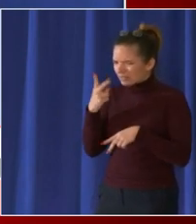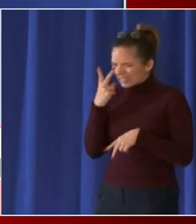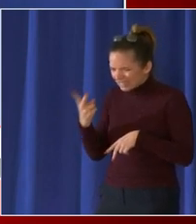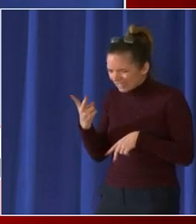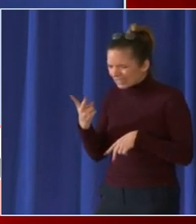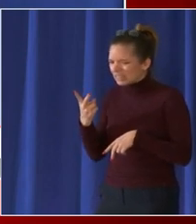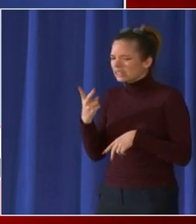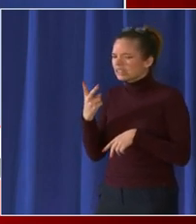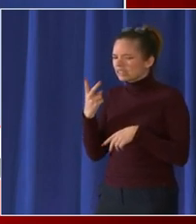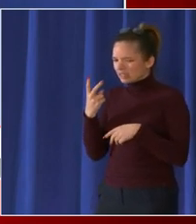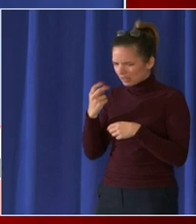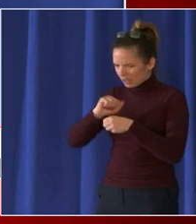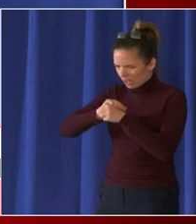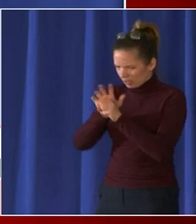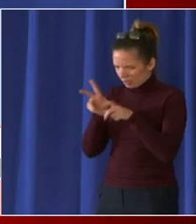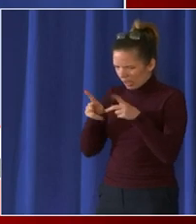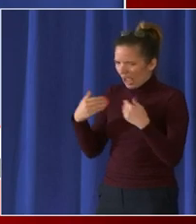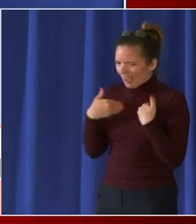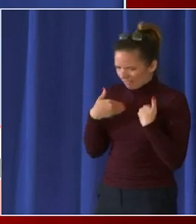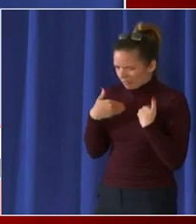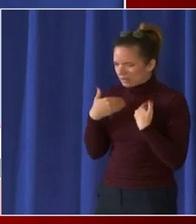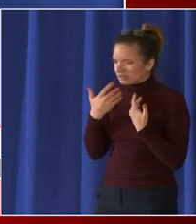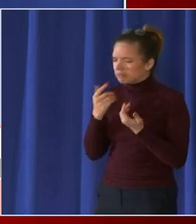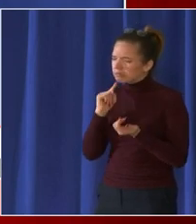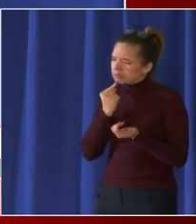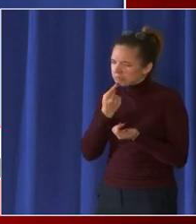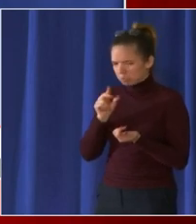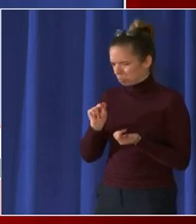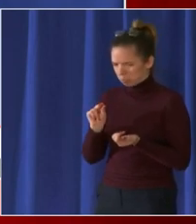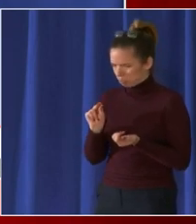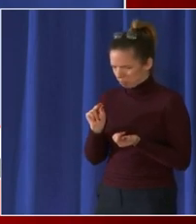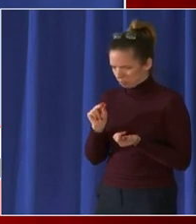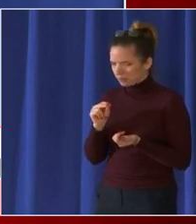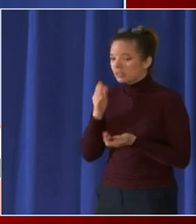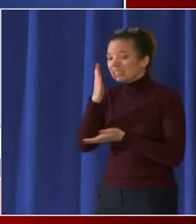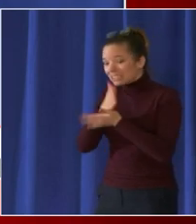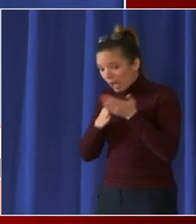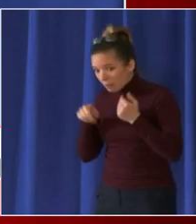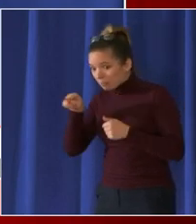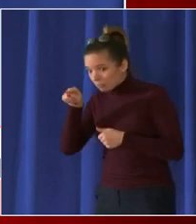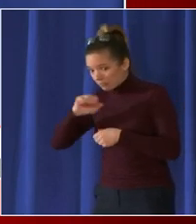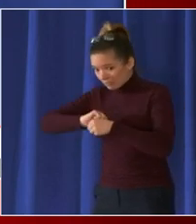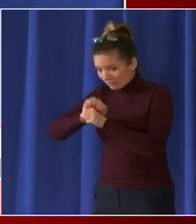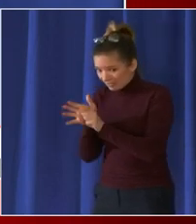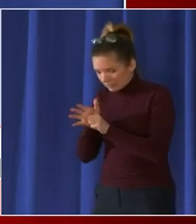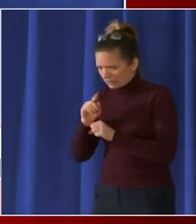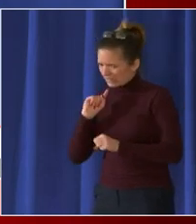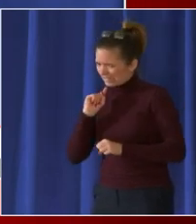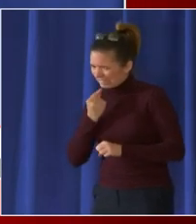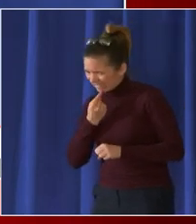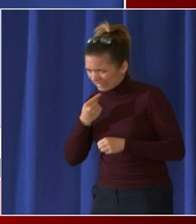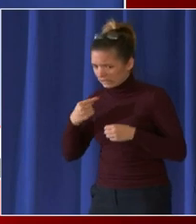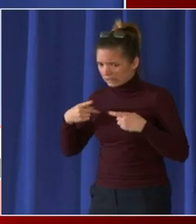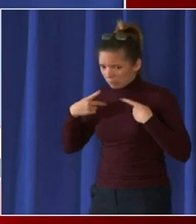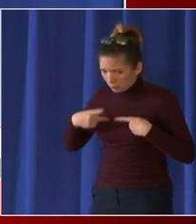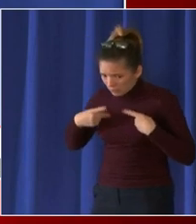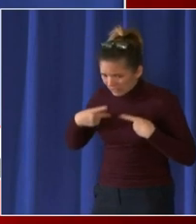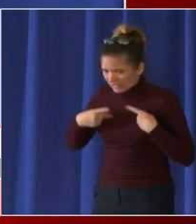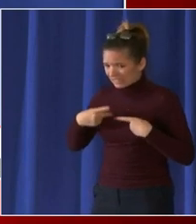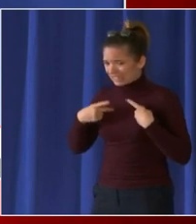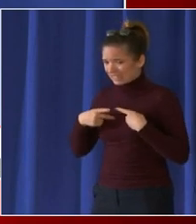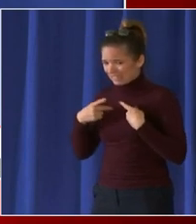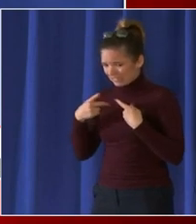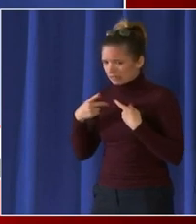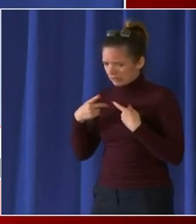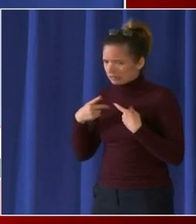or in there on ventilators or having uh serious uh you know issues in the hospital those are the ones that are most important to